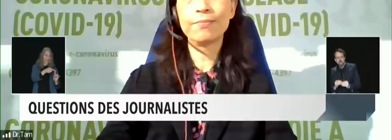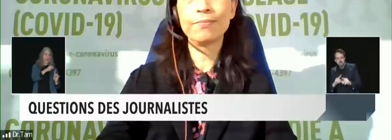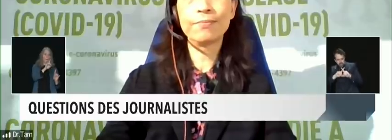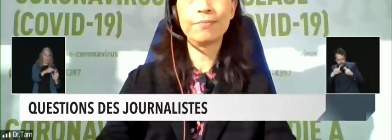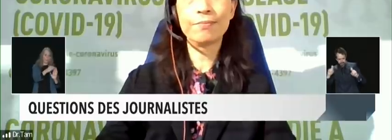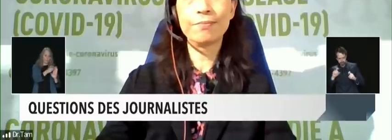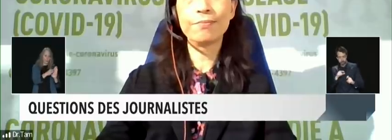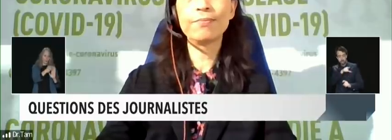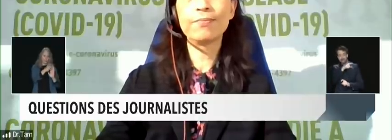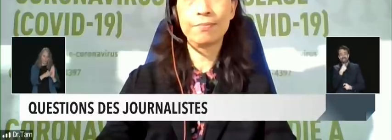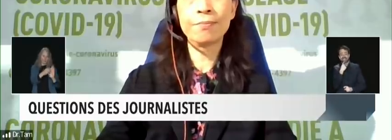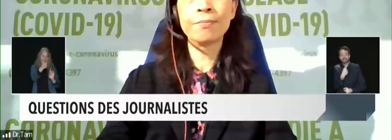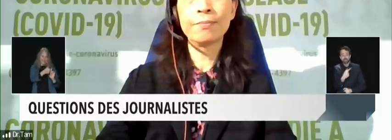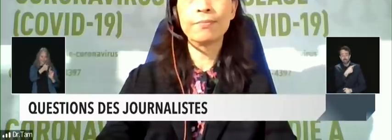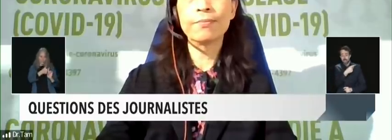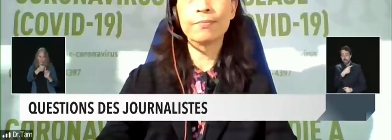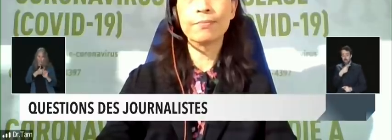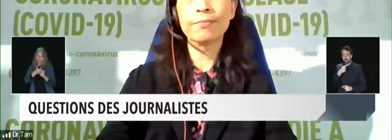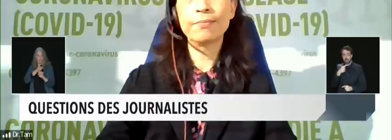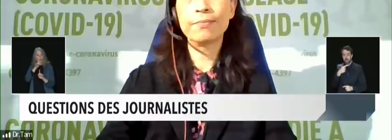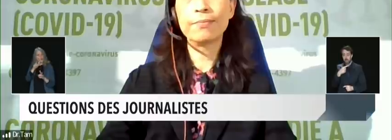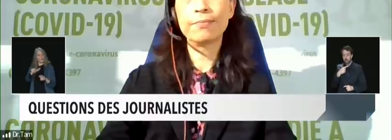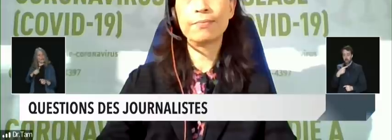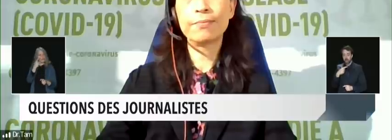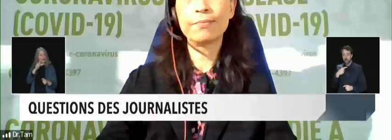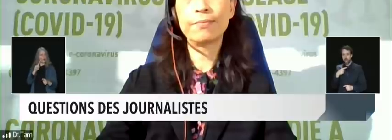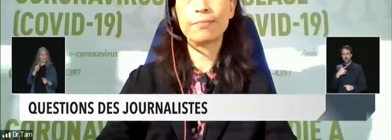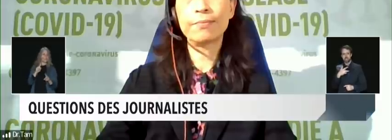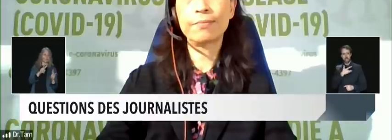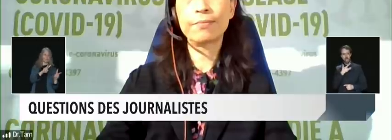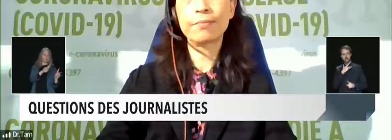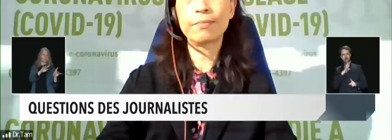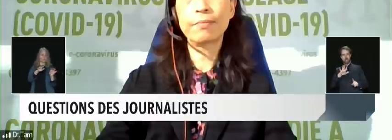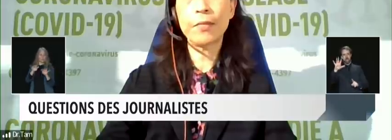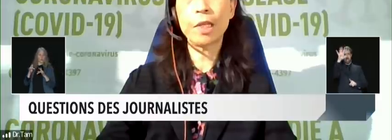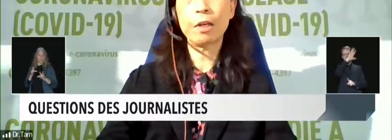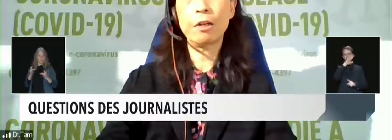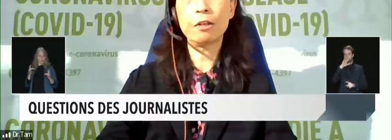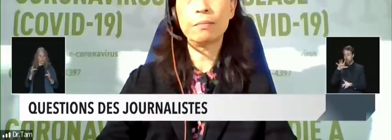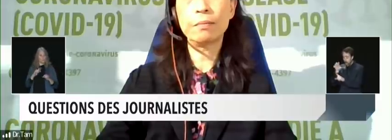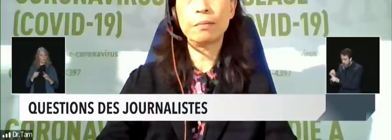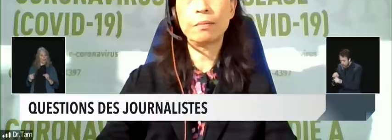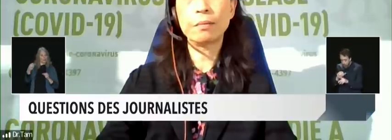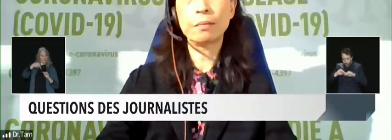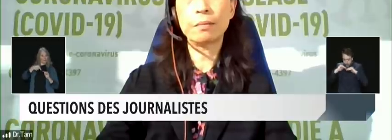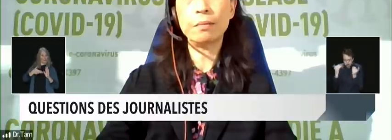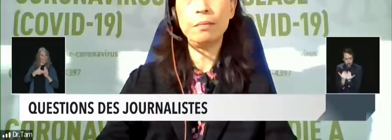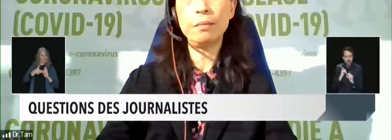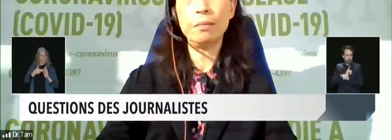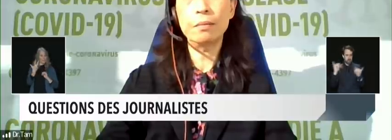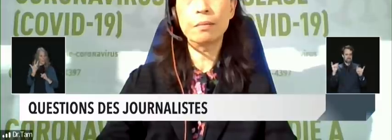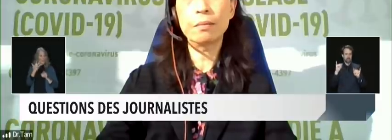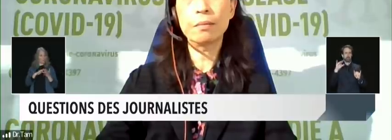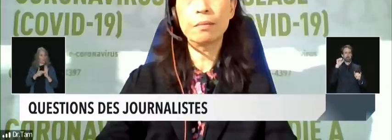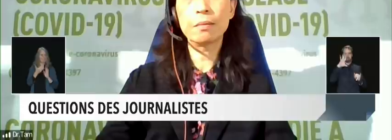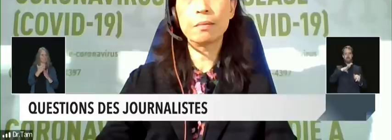necessarily but it's clear that from slide five that we're losing some of the more granule data